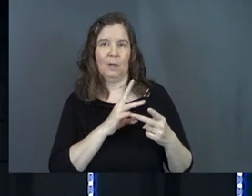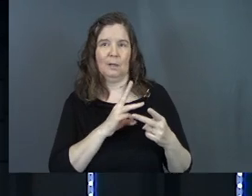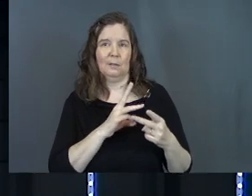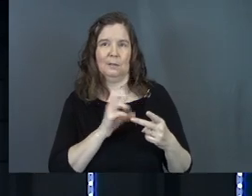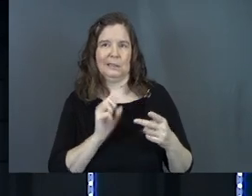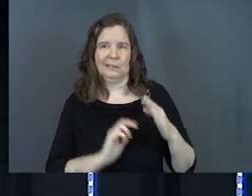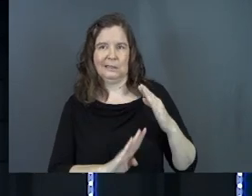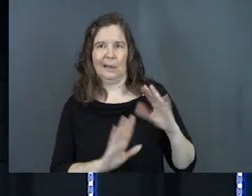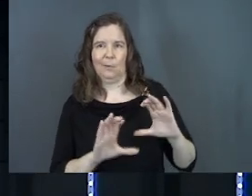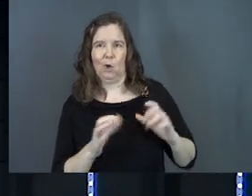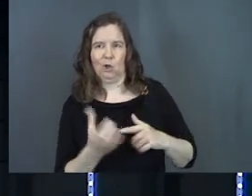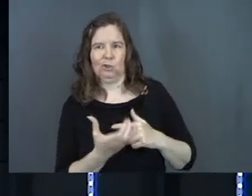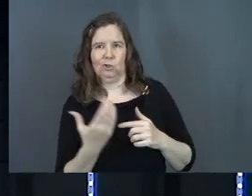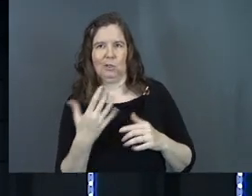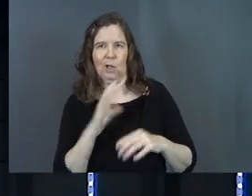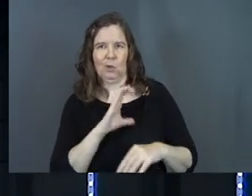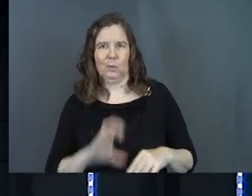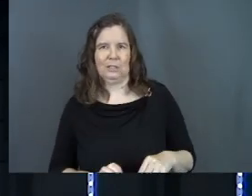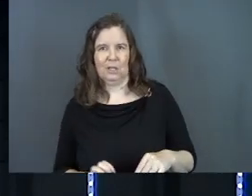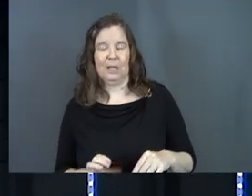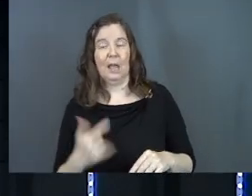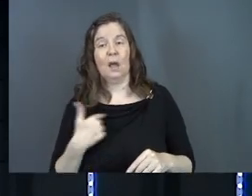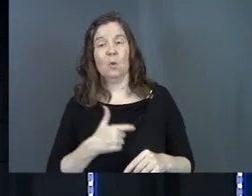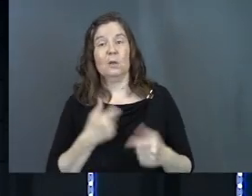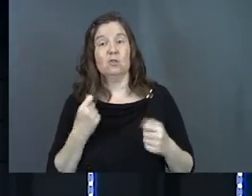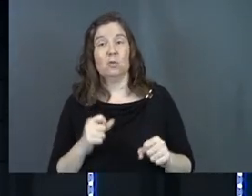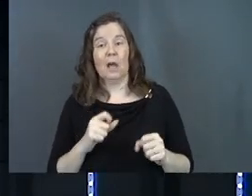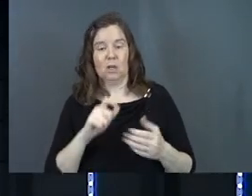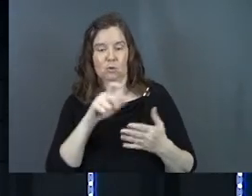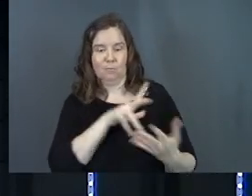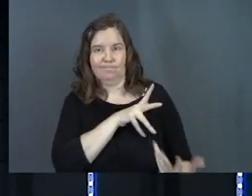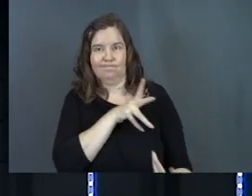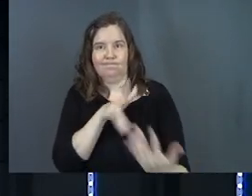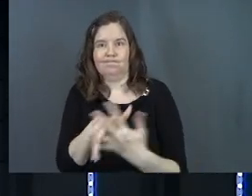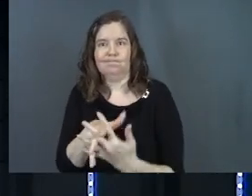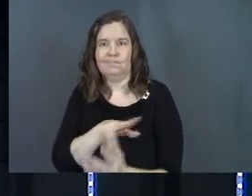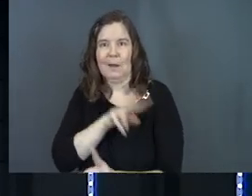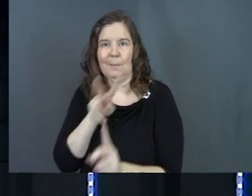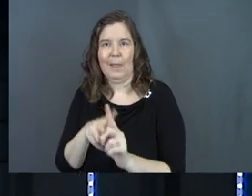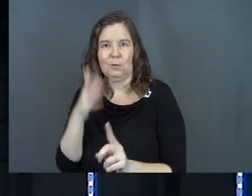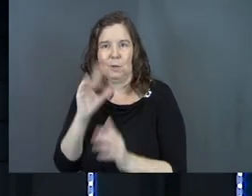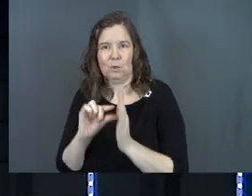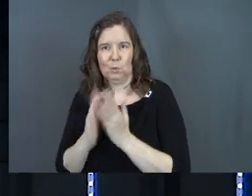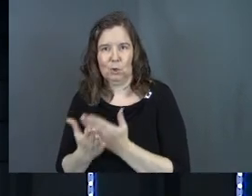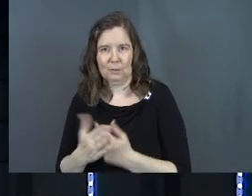subculture of Christianity and we try to write that into God's word.